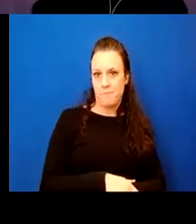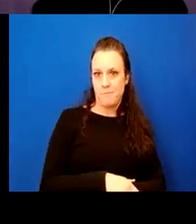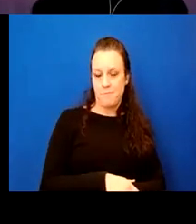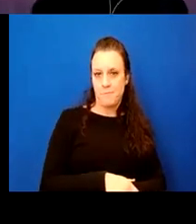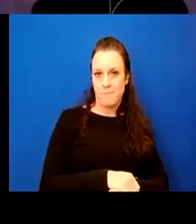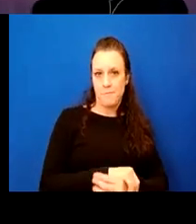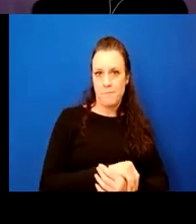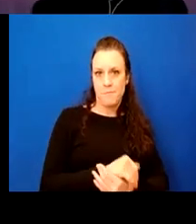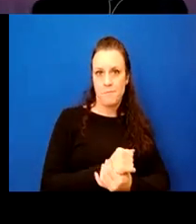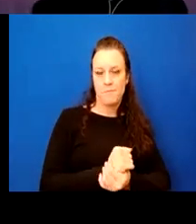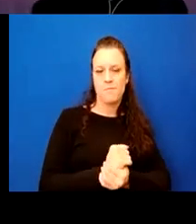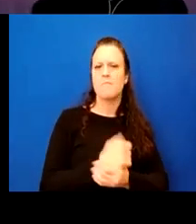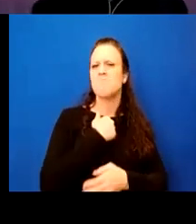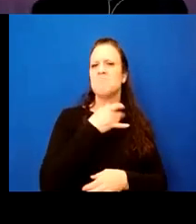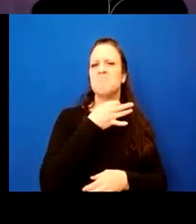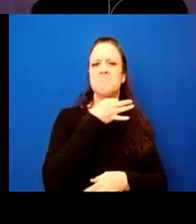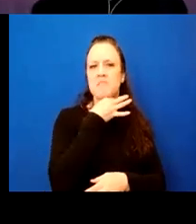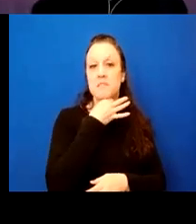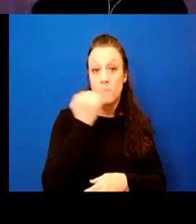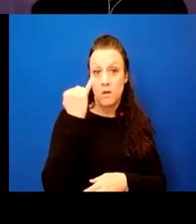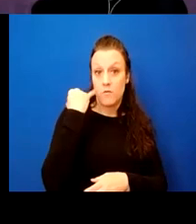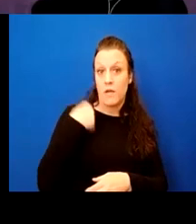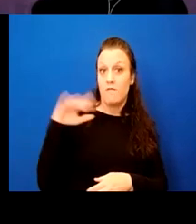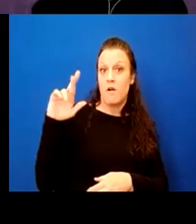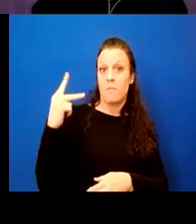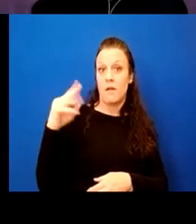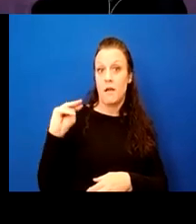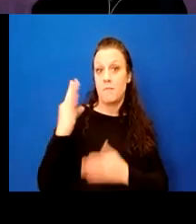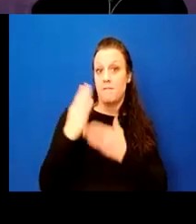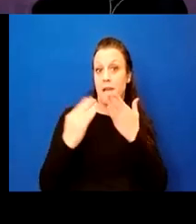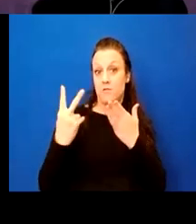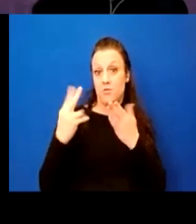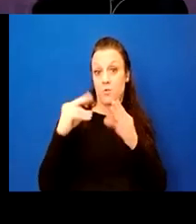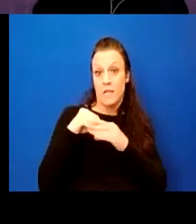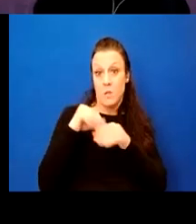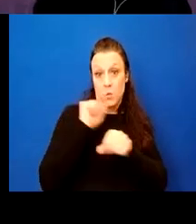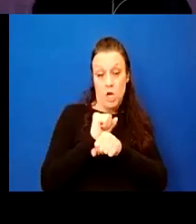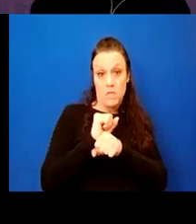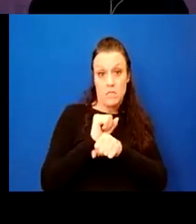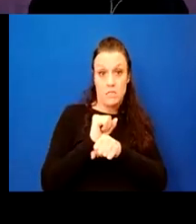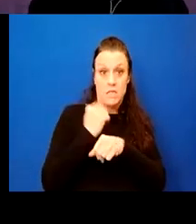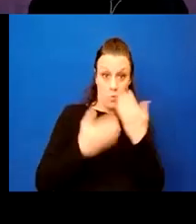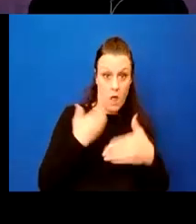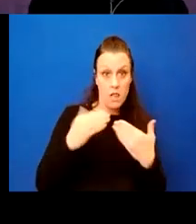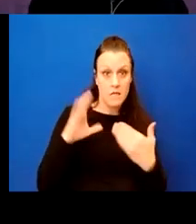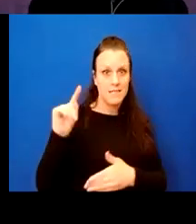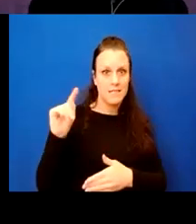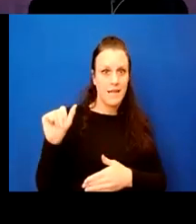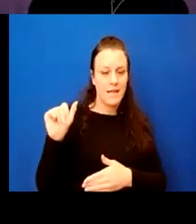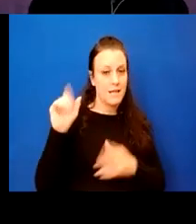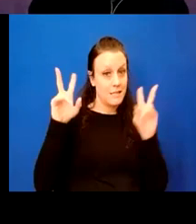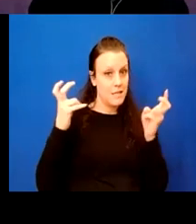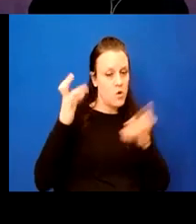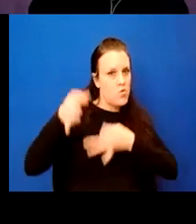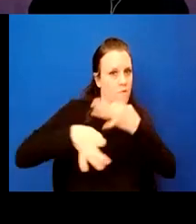I am curious if we have an RPM phase two in the works as well. Is CTA going to consider replacing